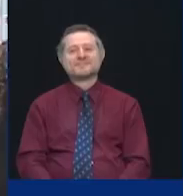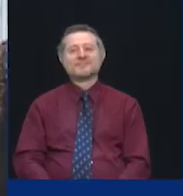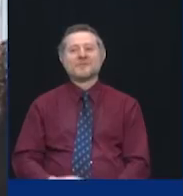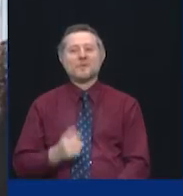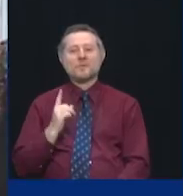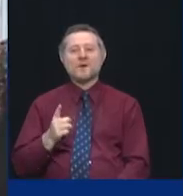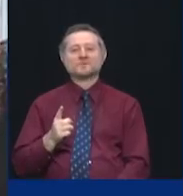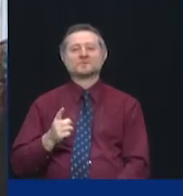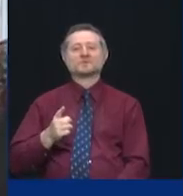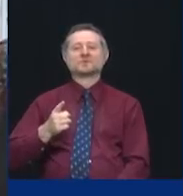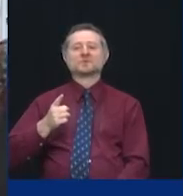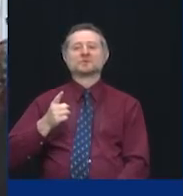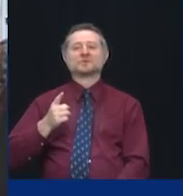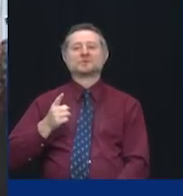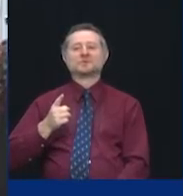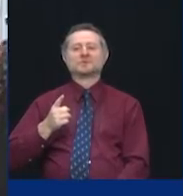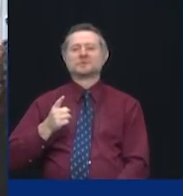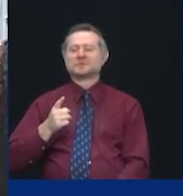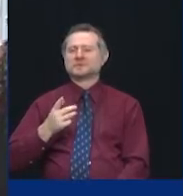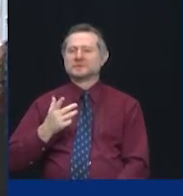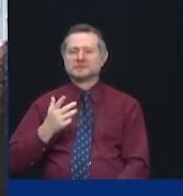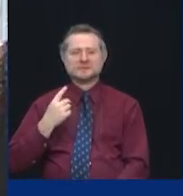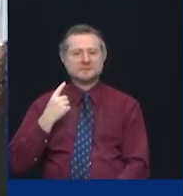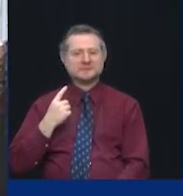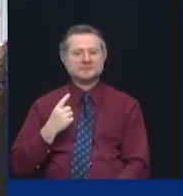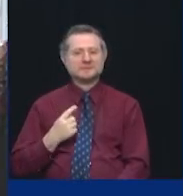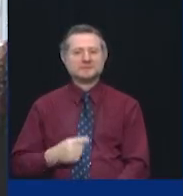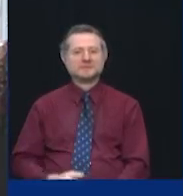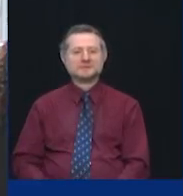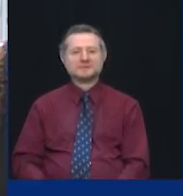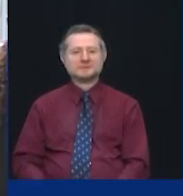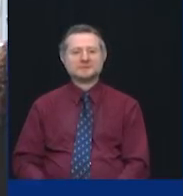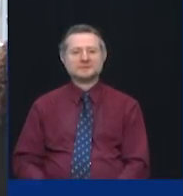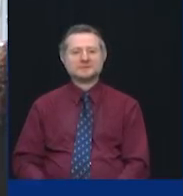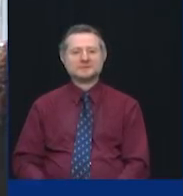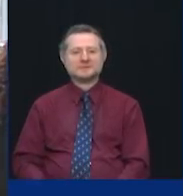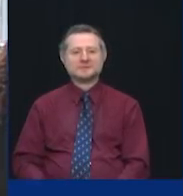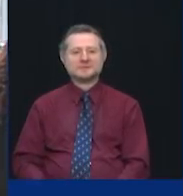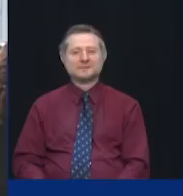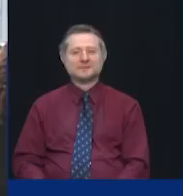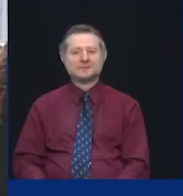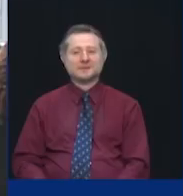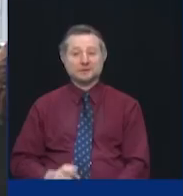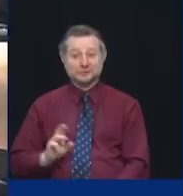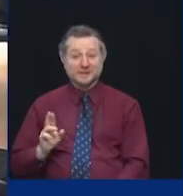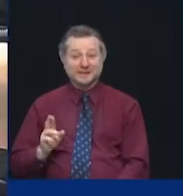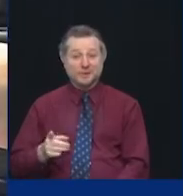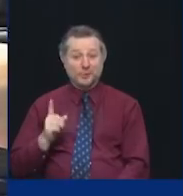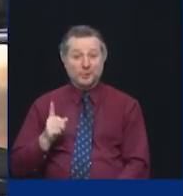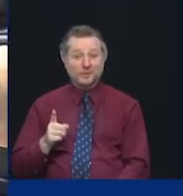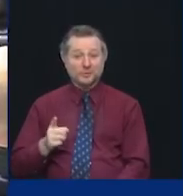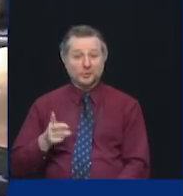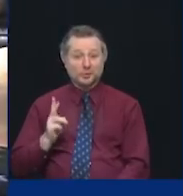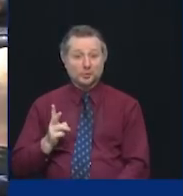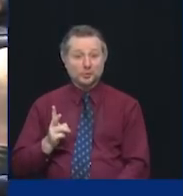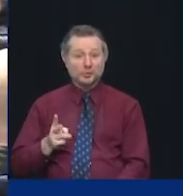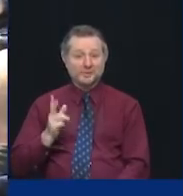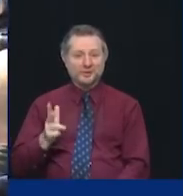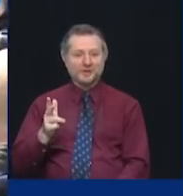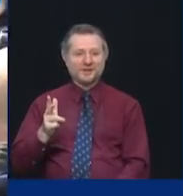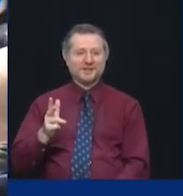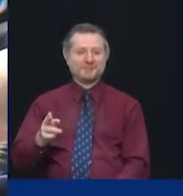two, three.